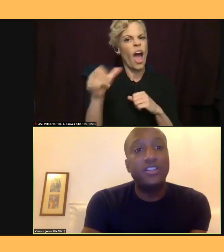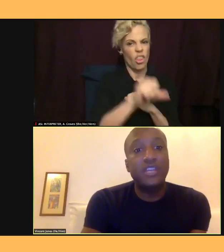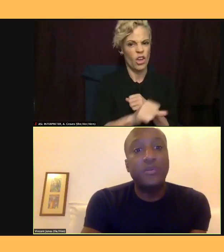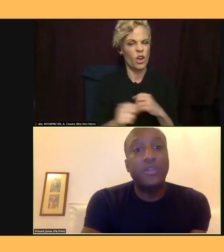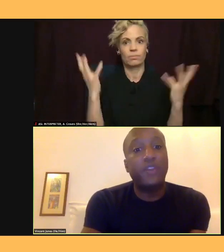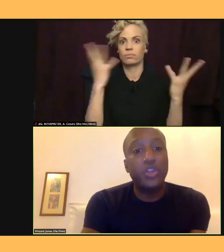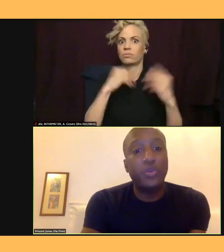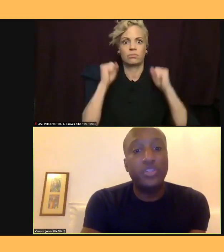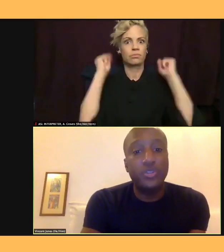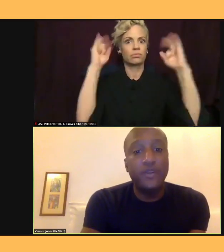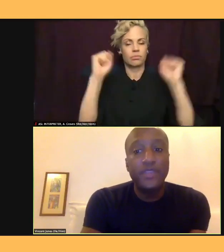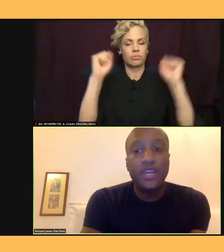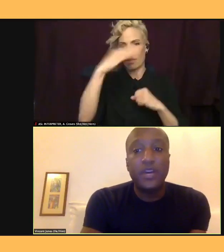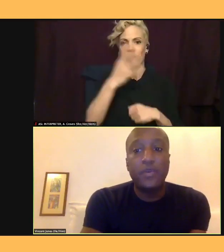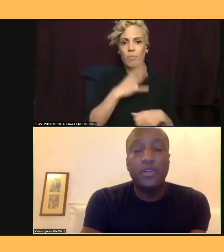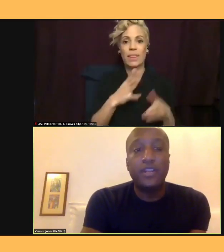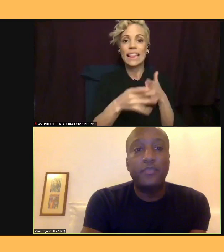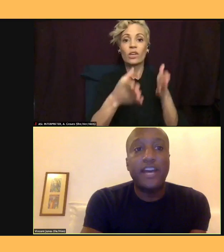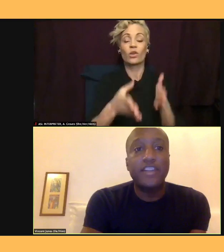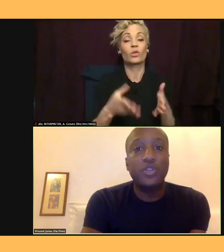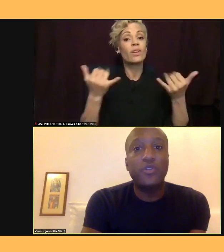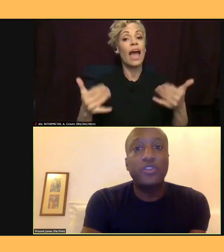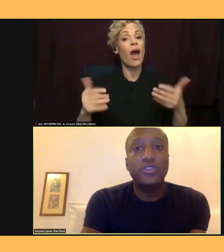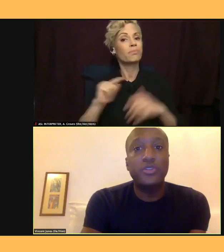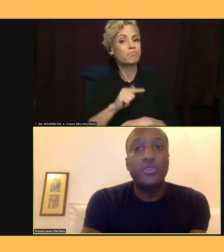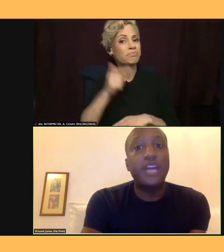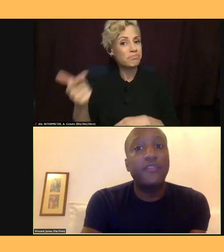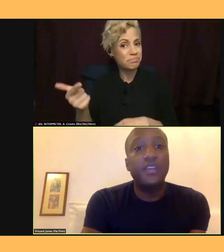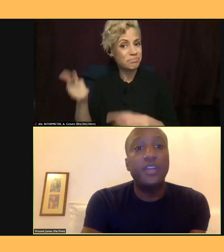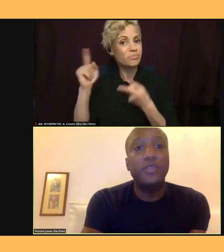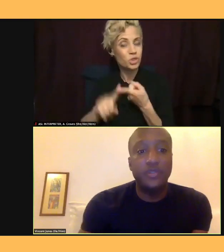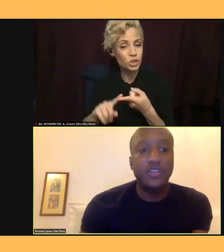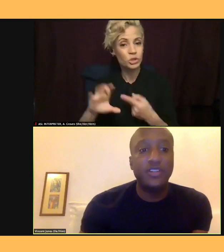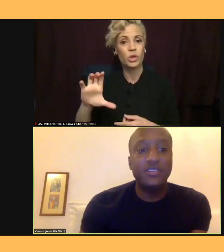ado, I want to pass it over to Kathy Blumenfield.